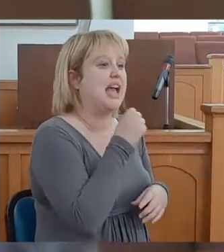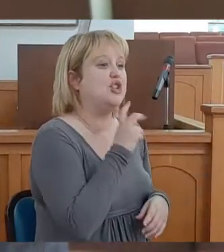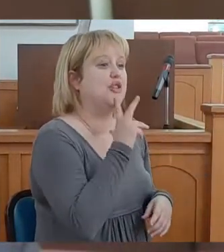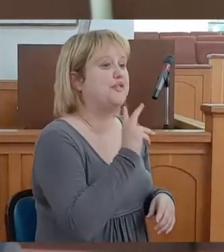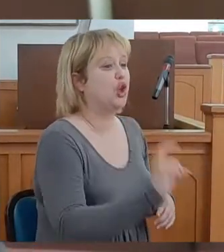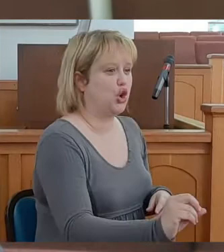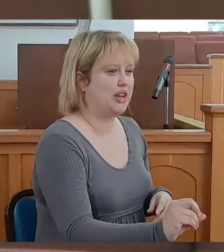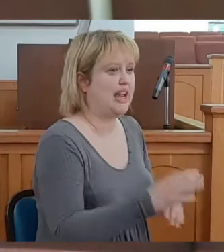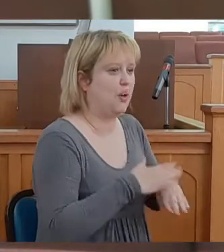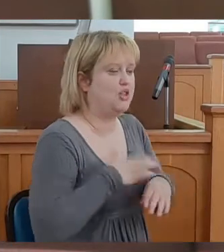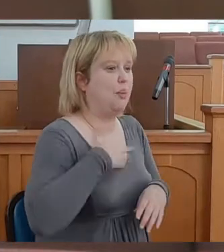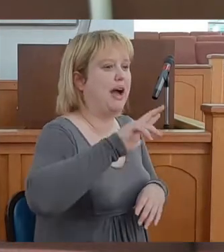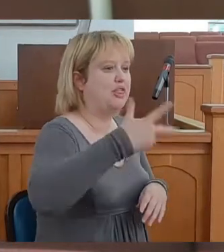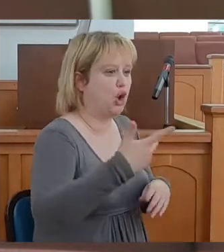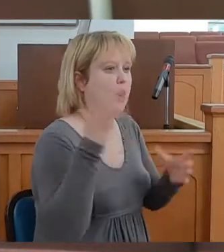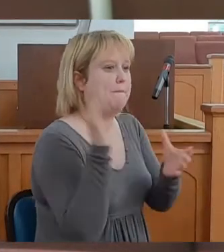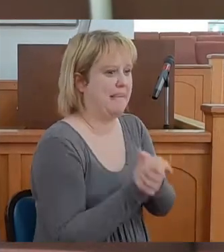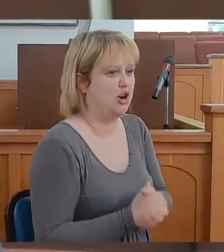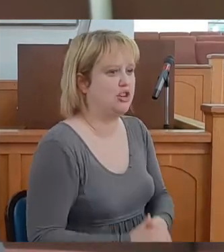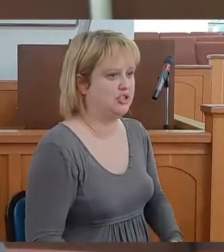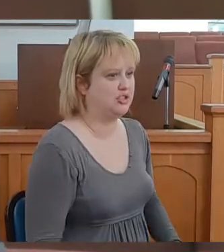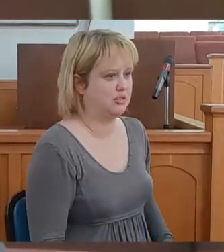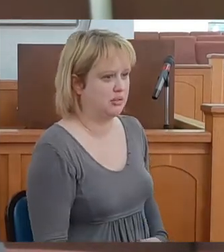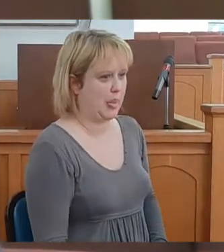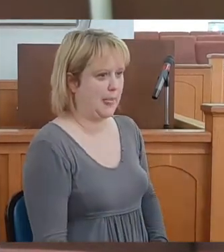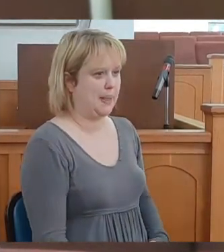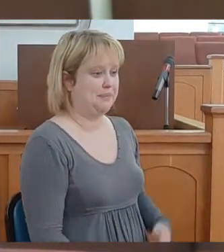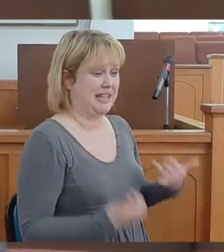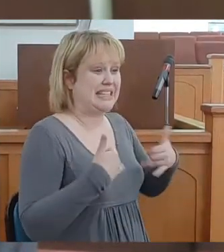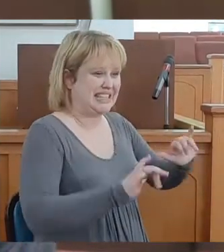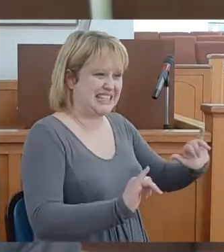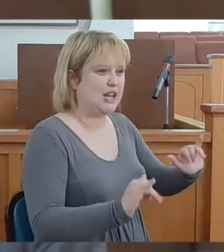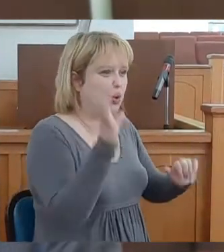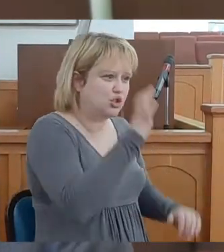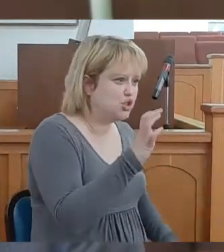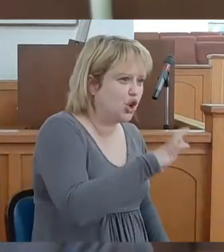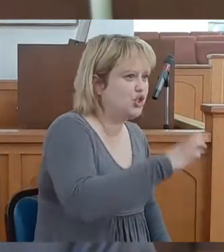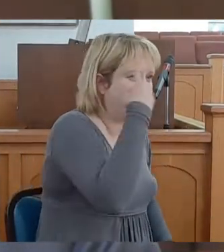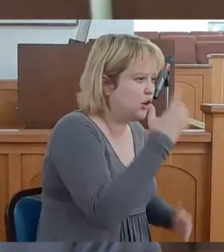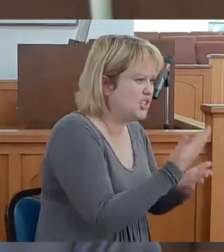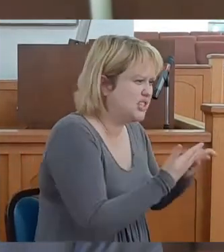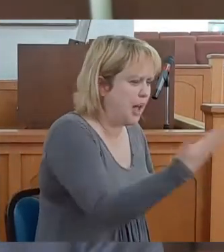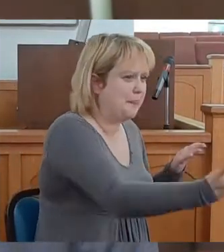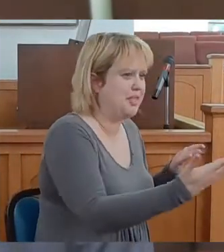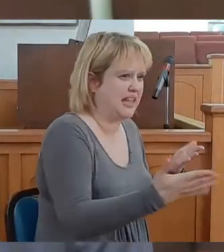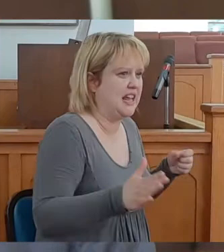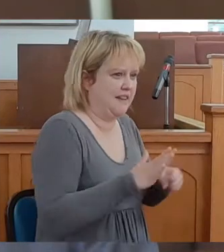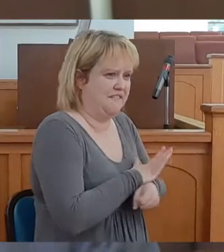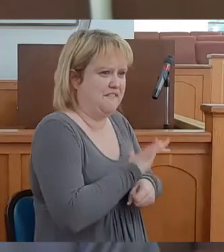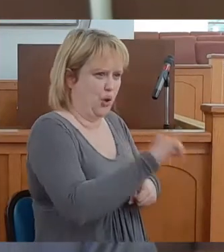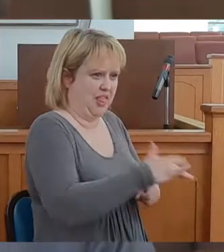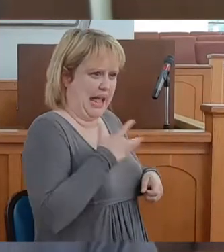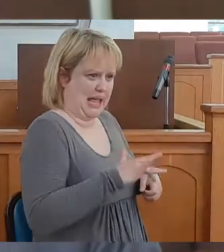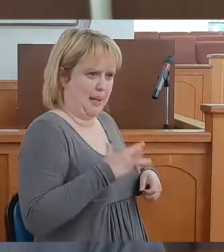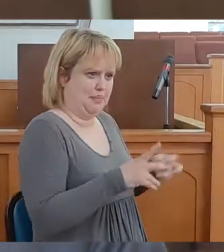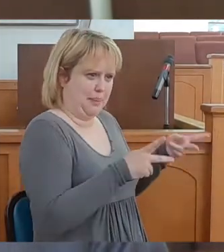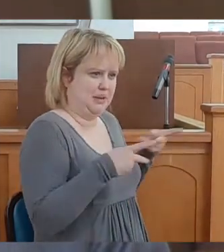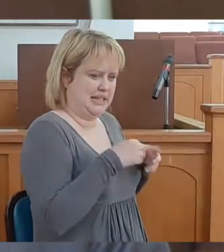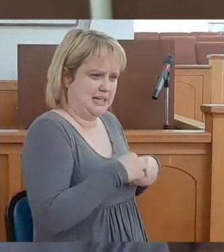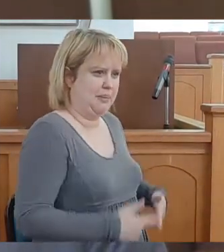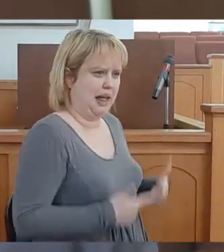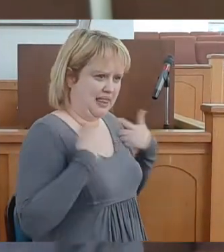I was on my third marriage, still searching for something to fill that void in my life.